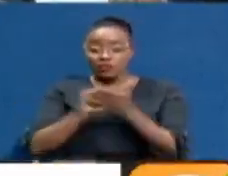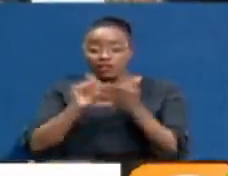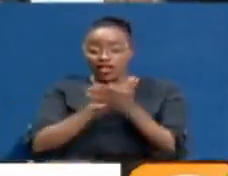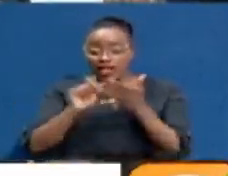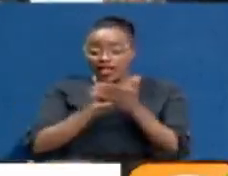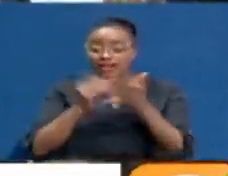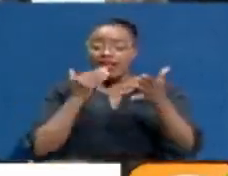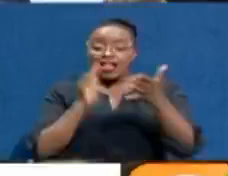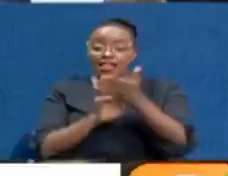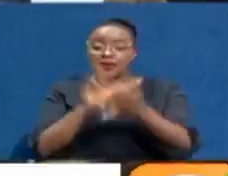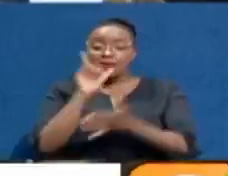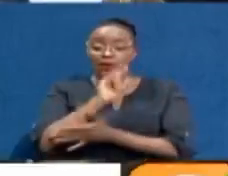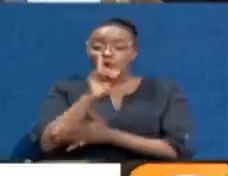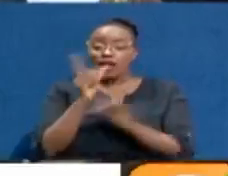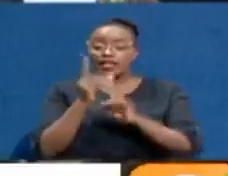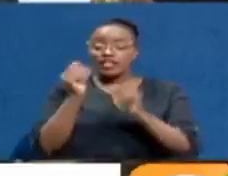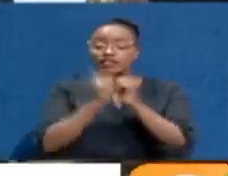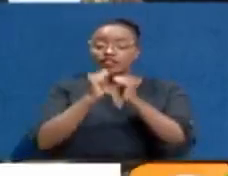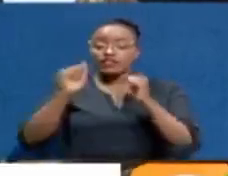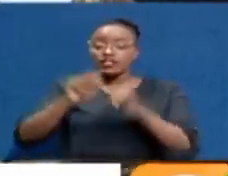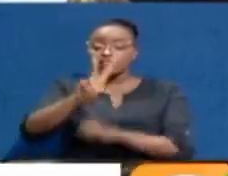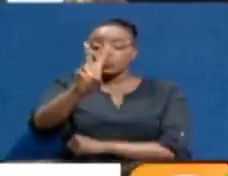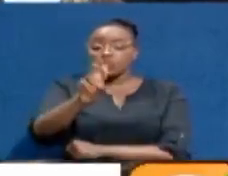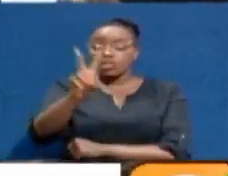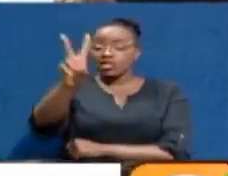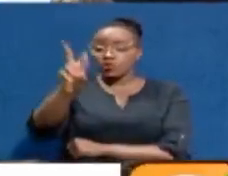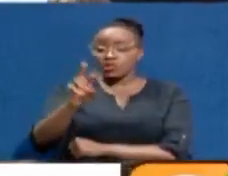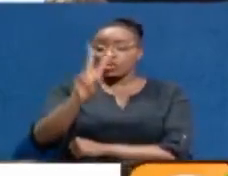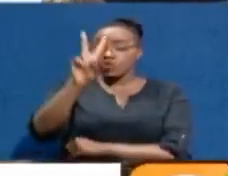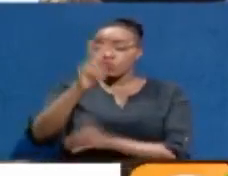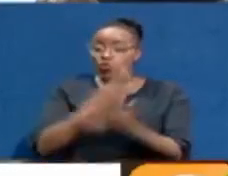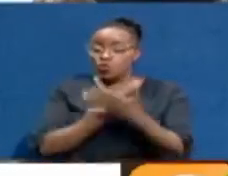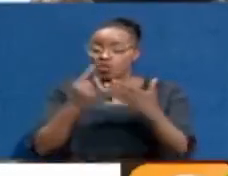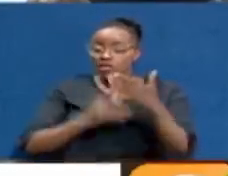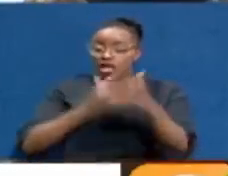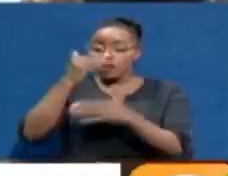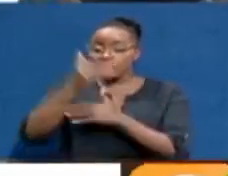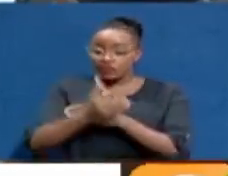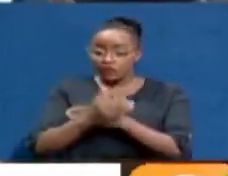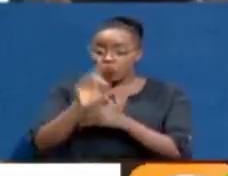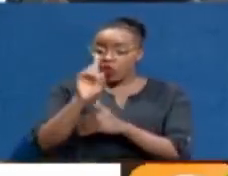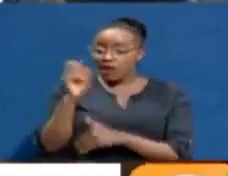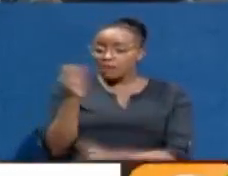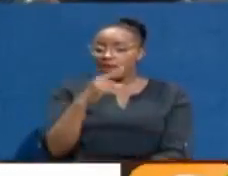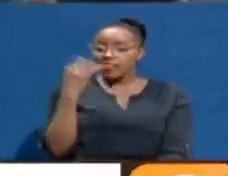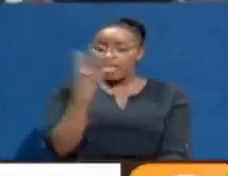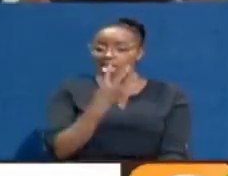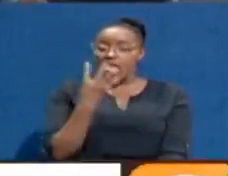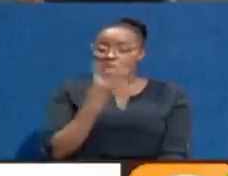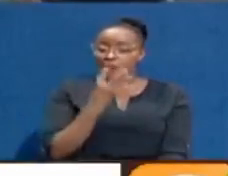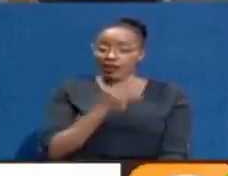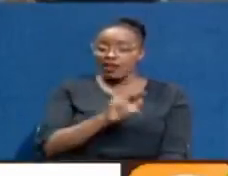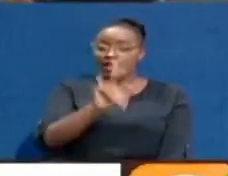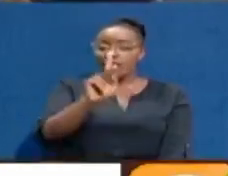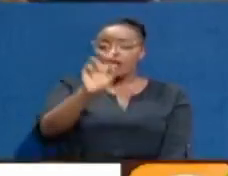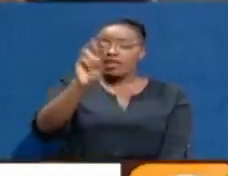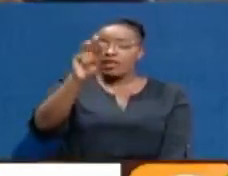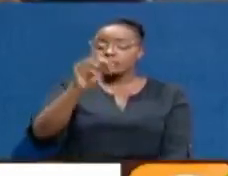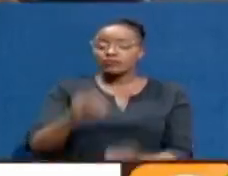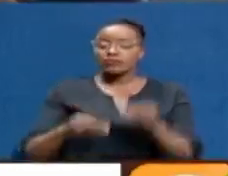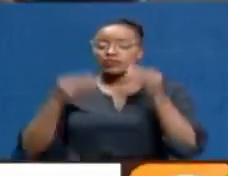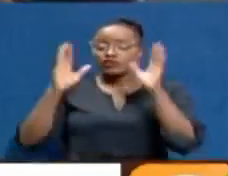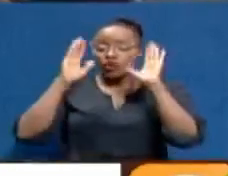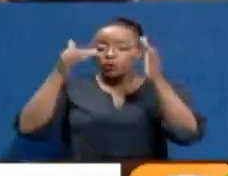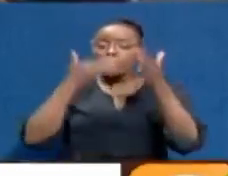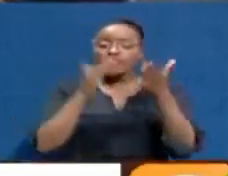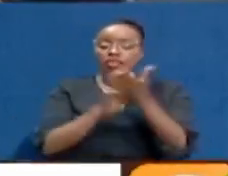intent letter on 15th April 2020. Two weeks later, on the 29th April, Kemsah issued Bennett with a commitment